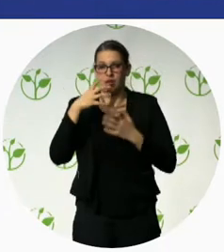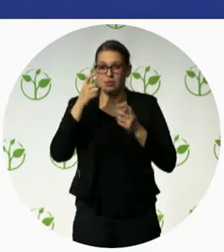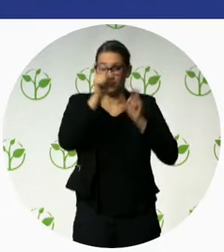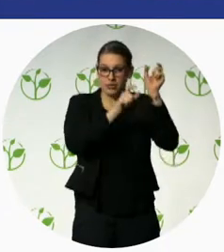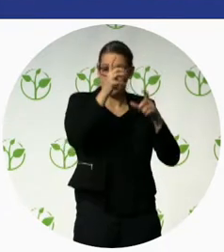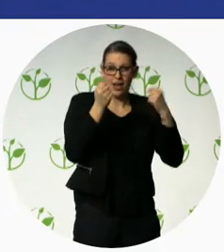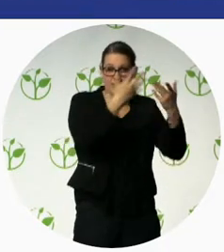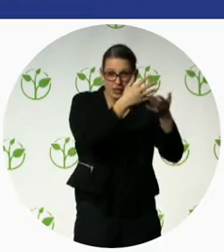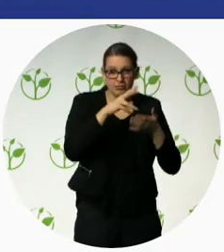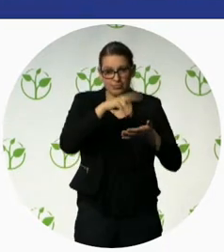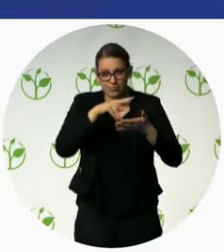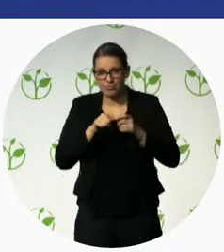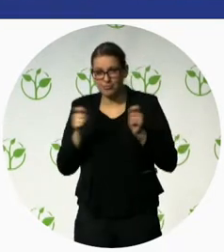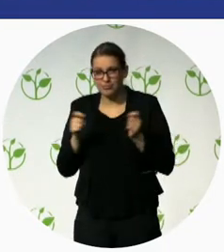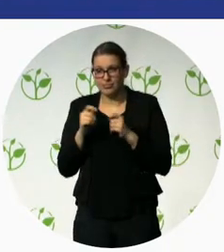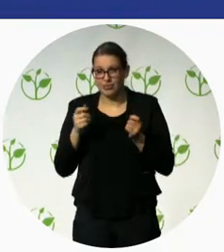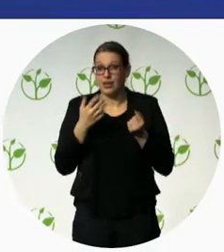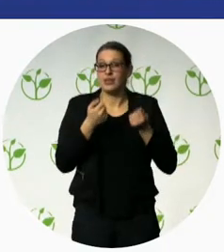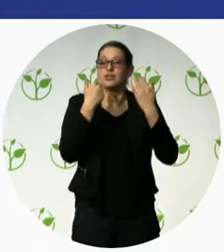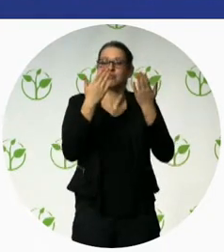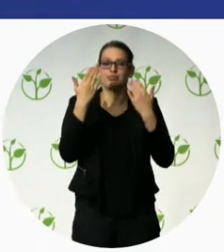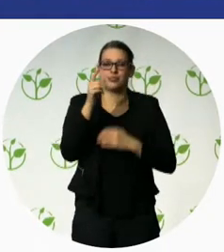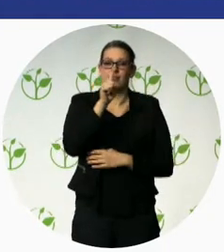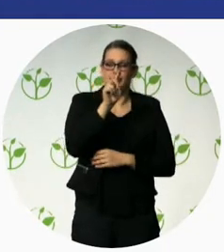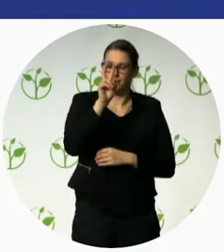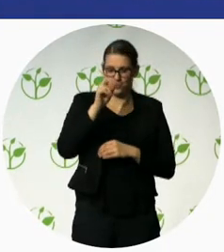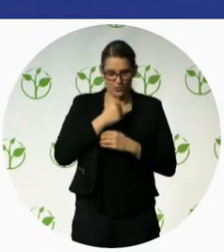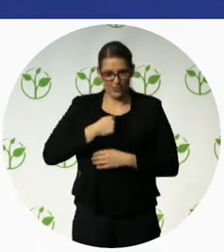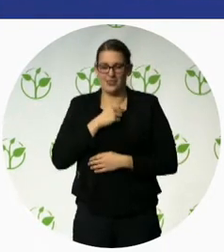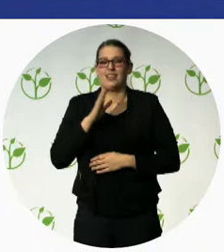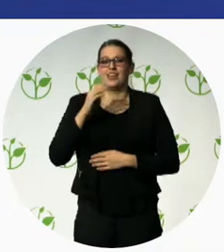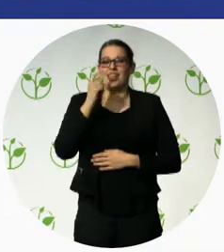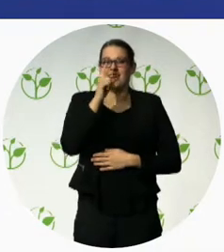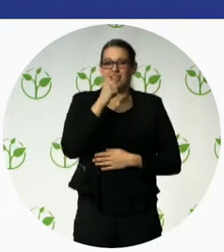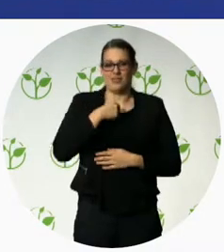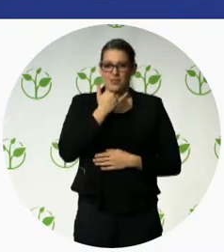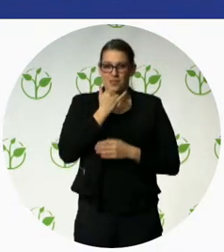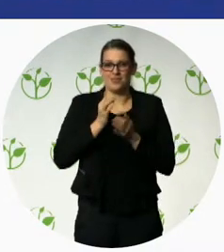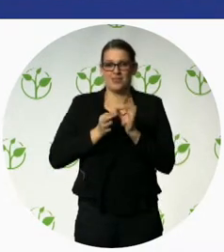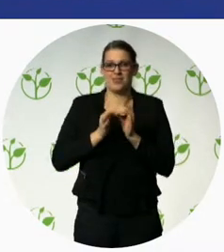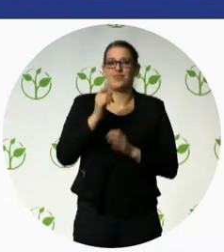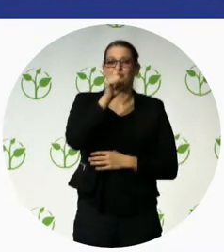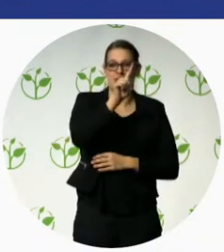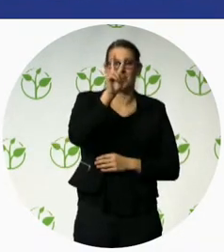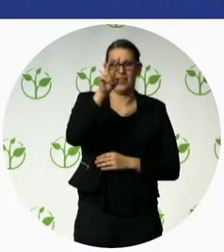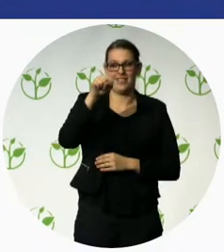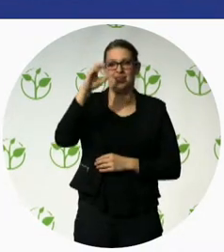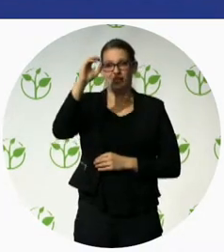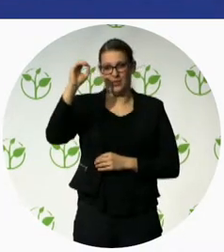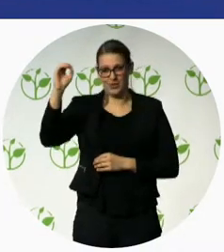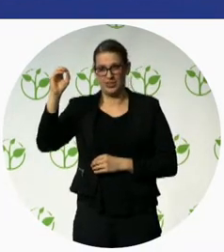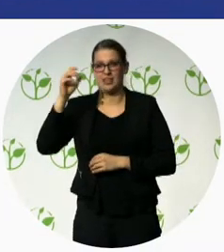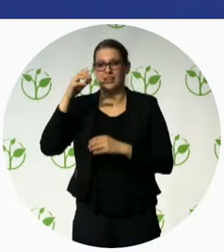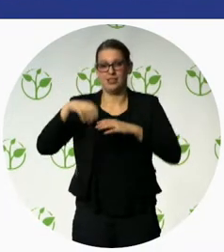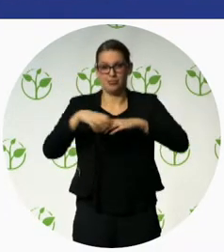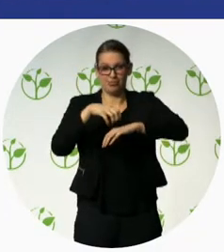countries we keep our standards low we decided to change that the Jaipur re-motion knee is ISO 10328